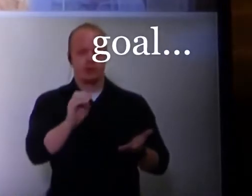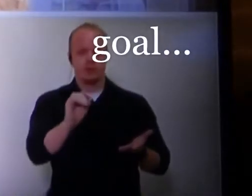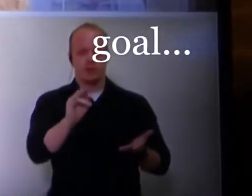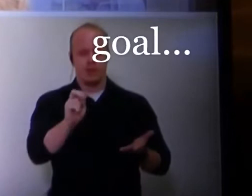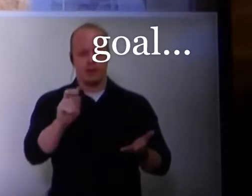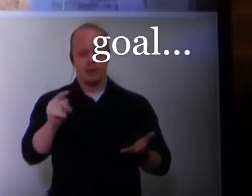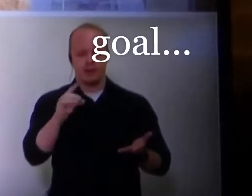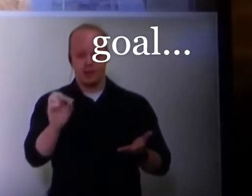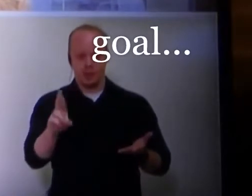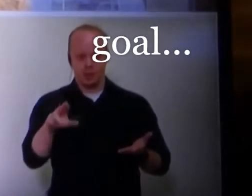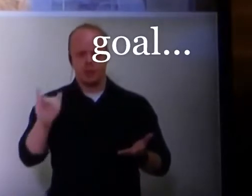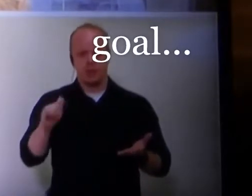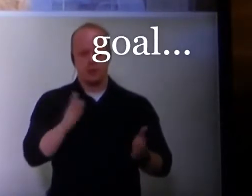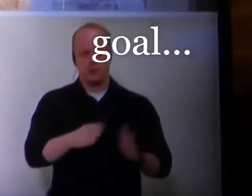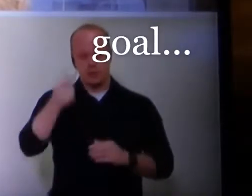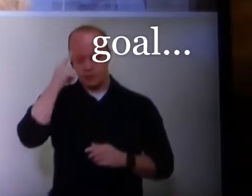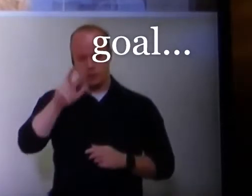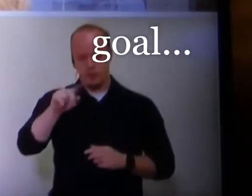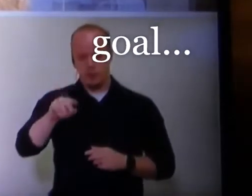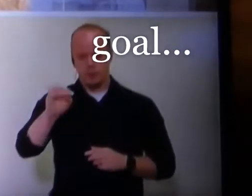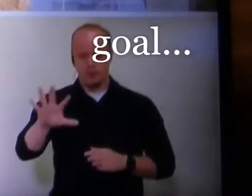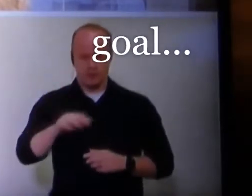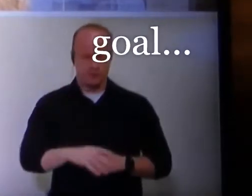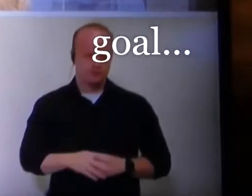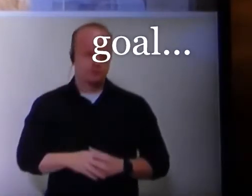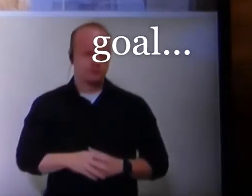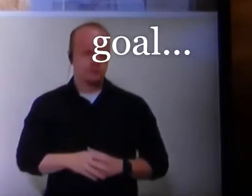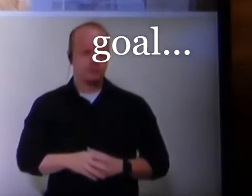and this would have been for Agenda Item 3.05.